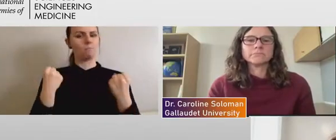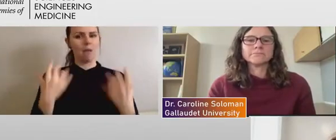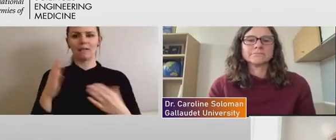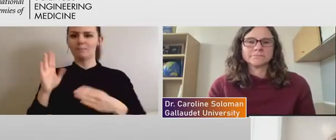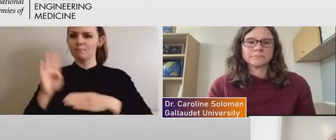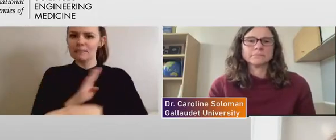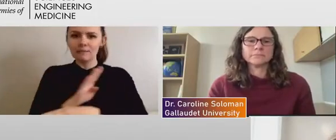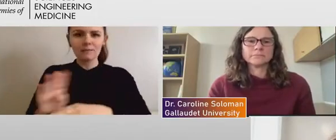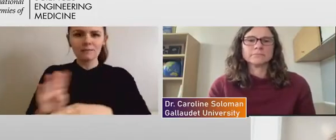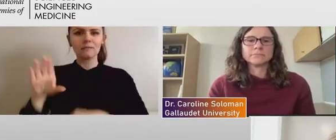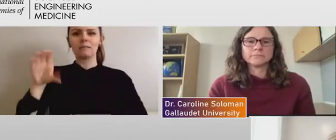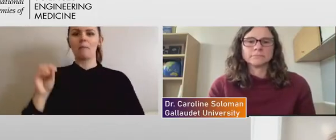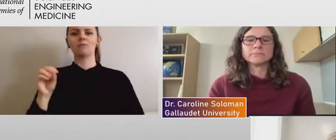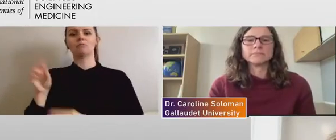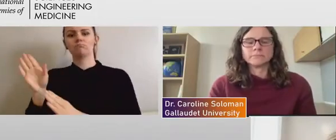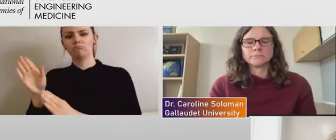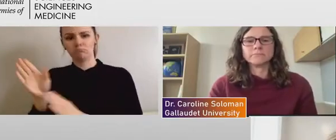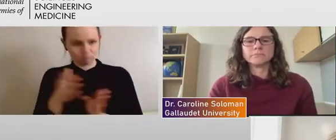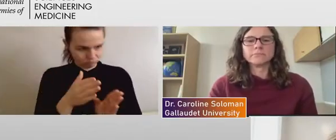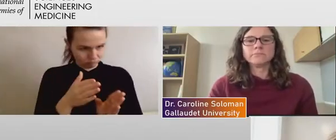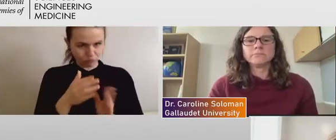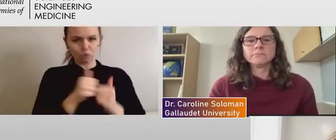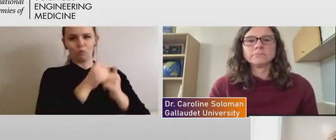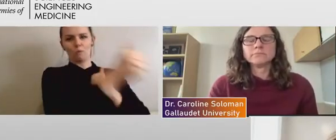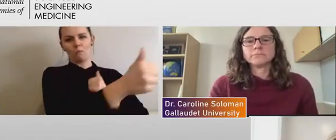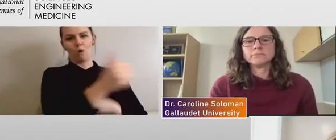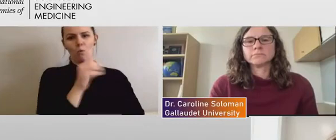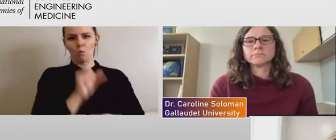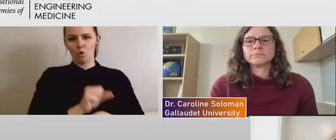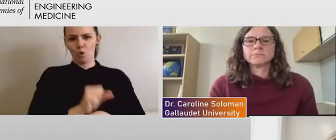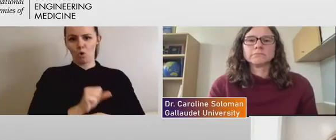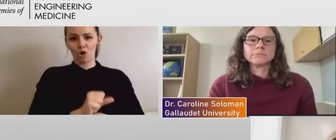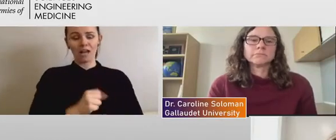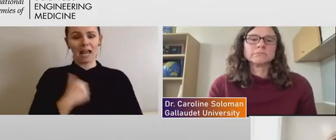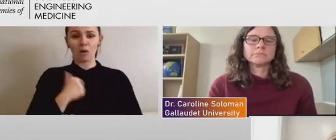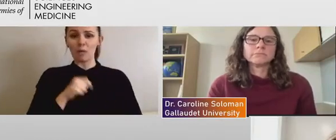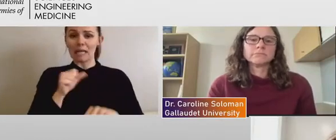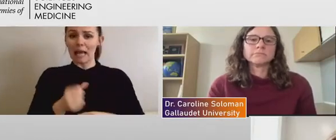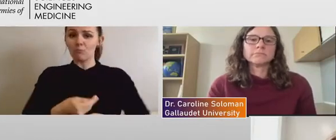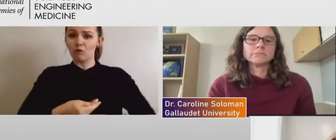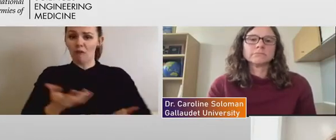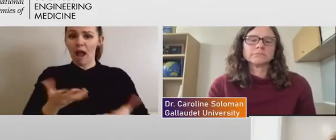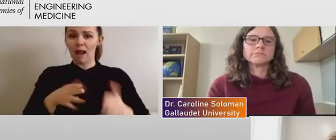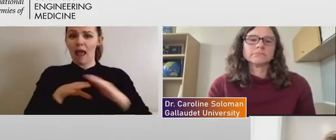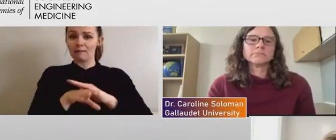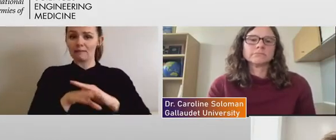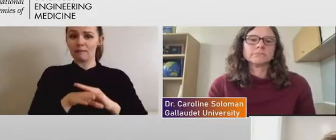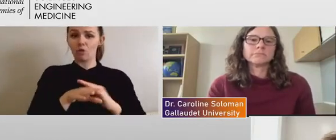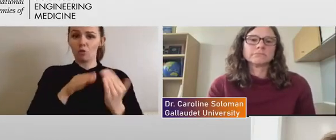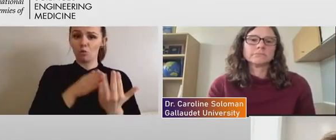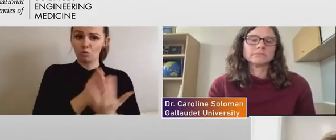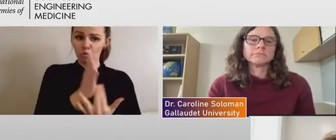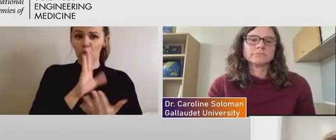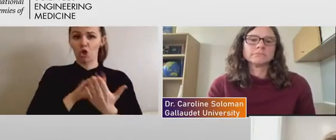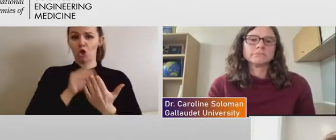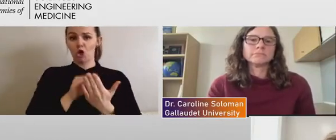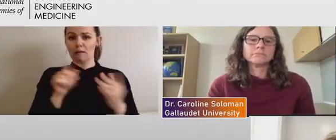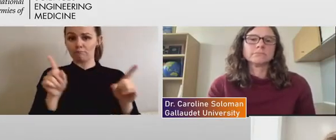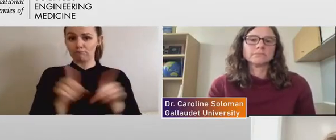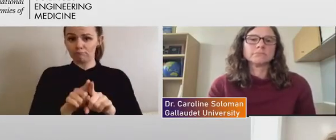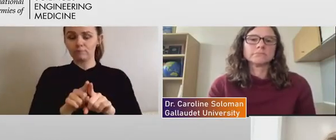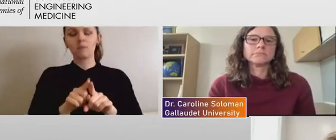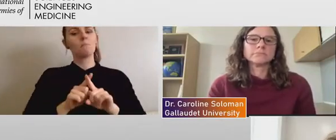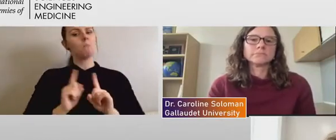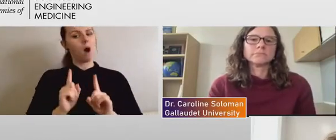I think that we can also provide that sort of access, um, through learning as well. Um, but making sure that it's